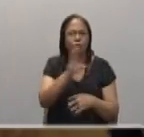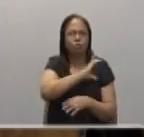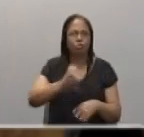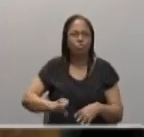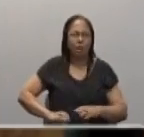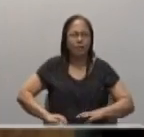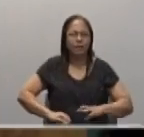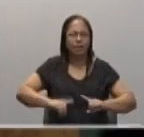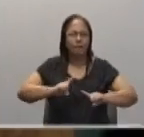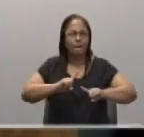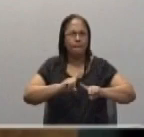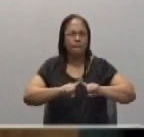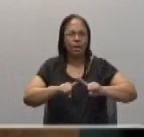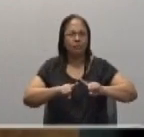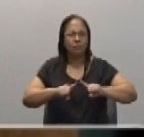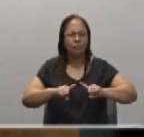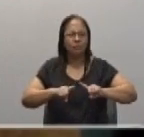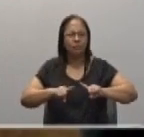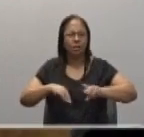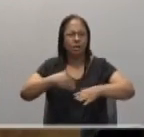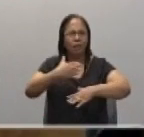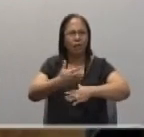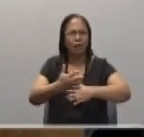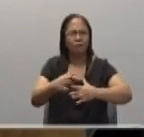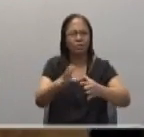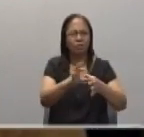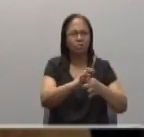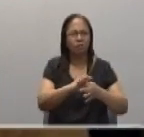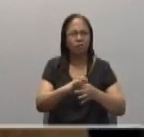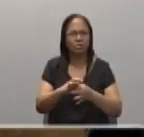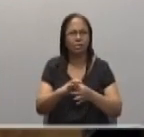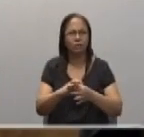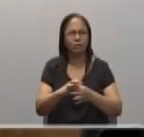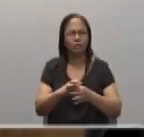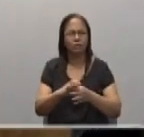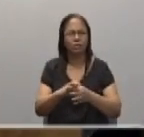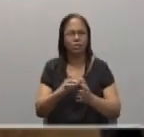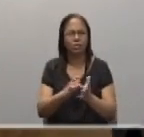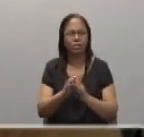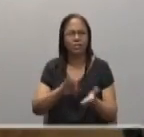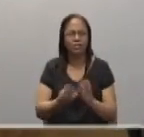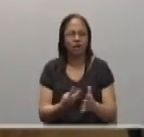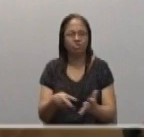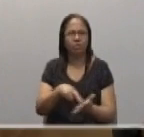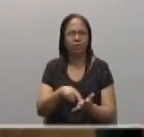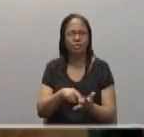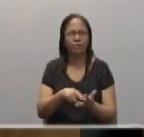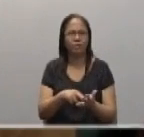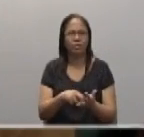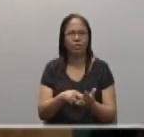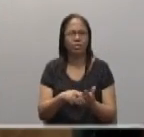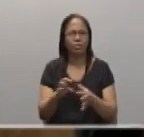But after this reconciliation through the dead and resurrection of Jesus, we, ourselves,